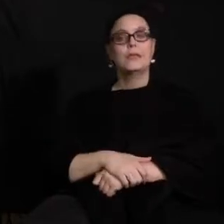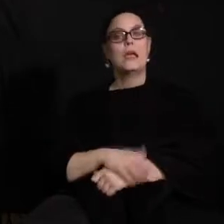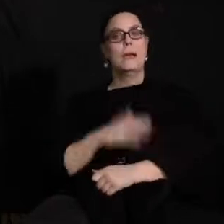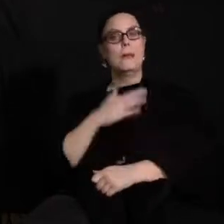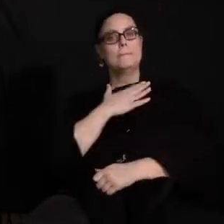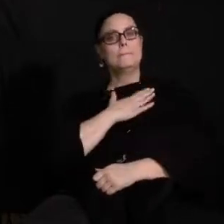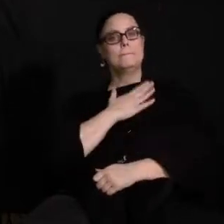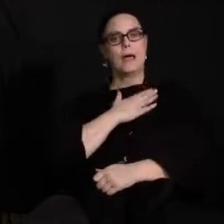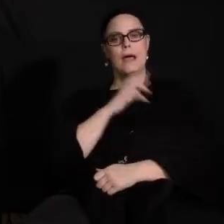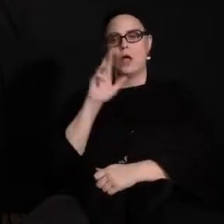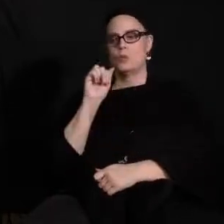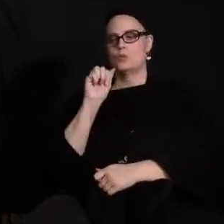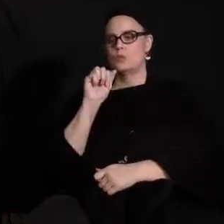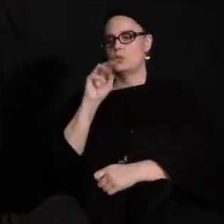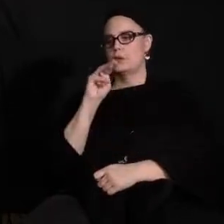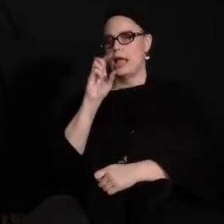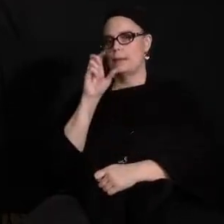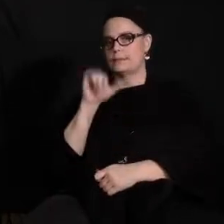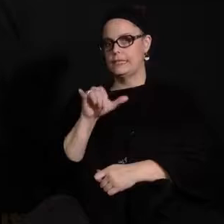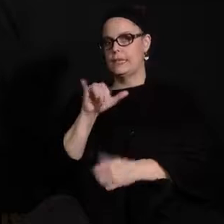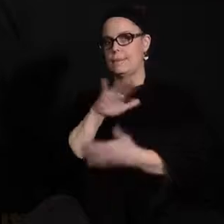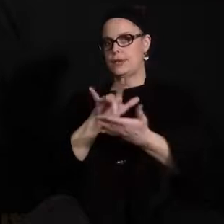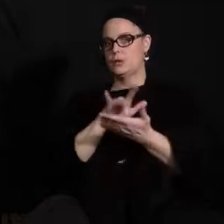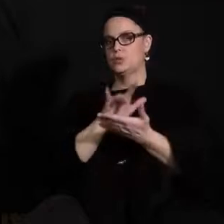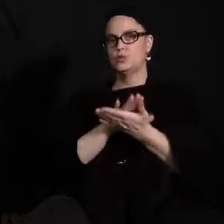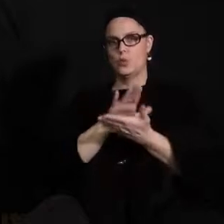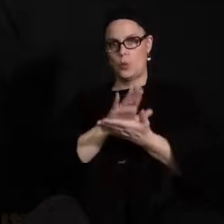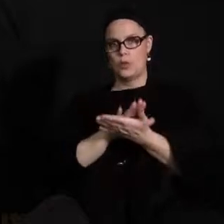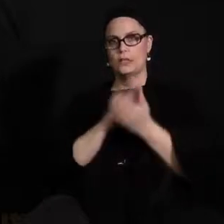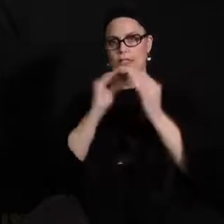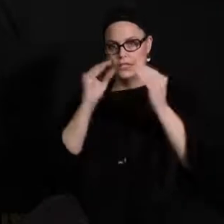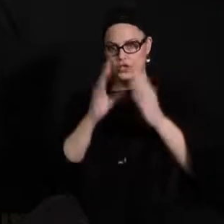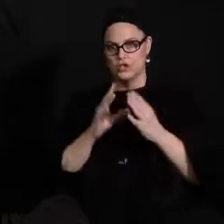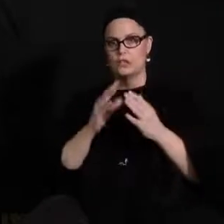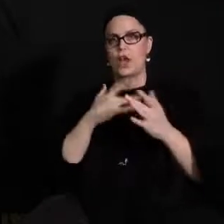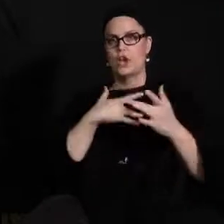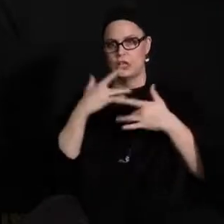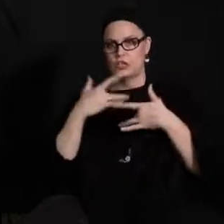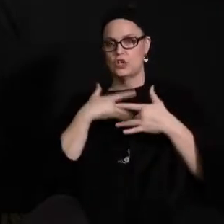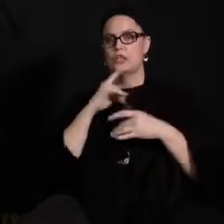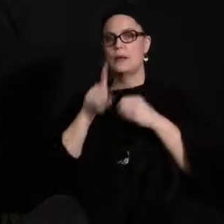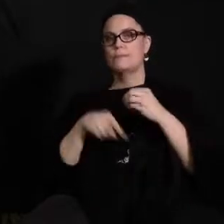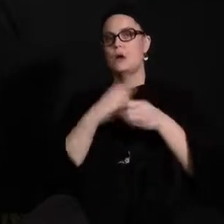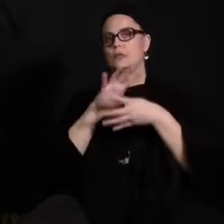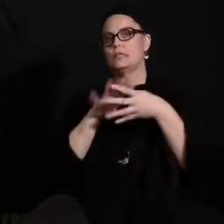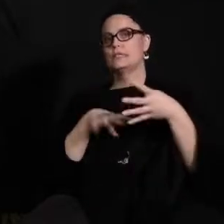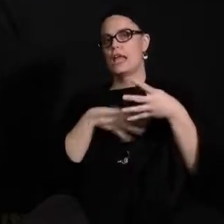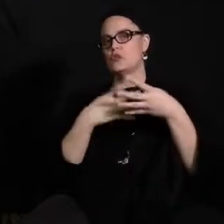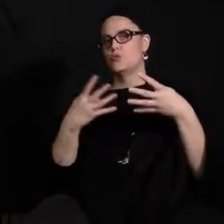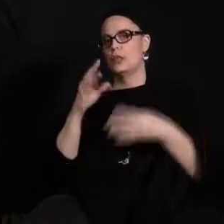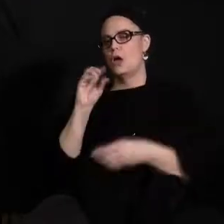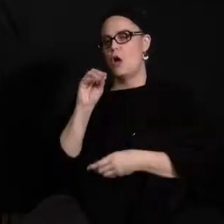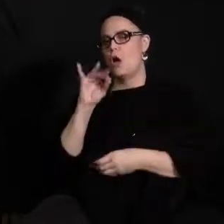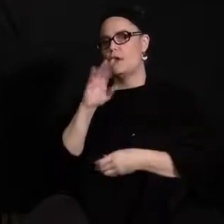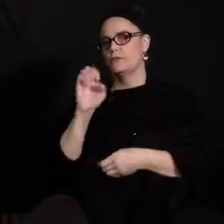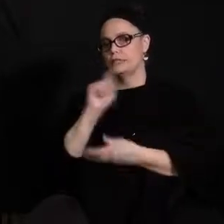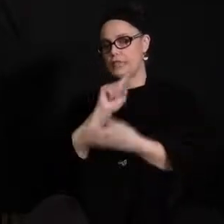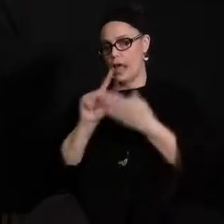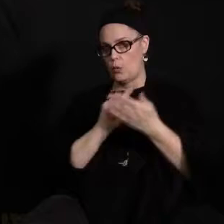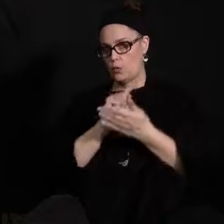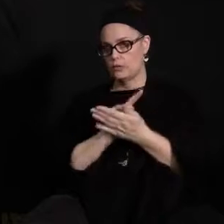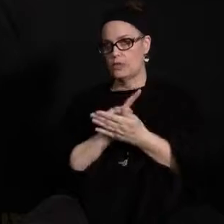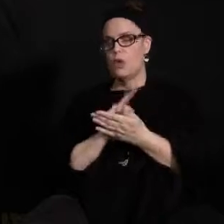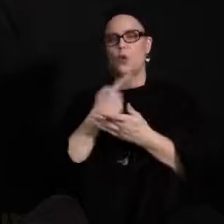My Ramsey Middle School teachers were concerned about scheduling the office hours. We had looked at a schedule